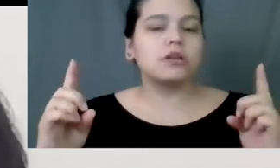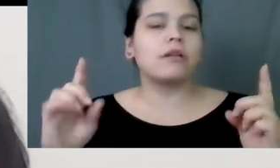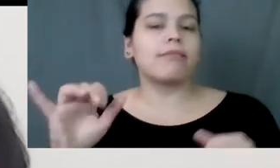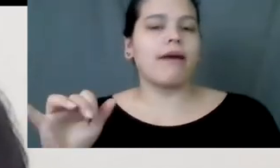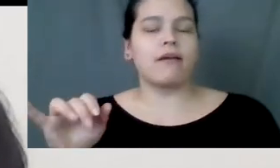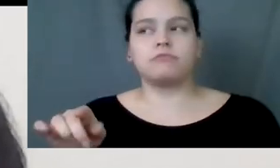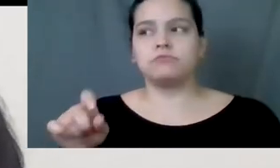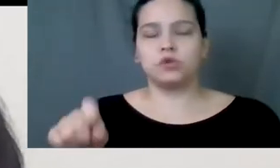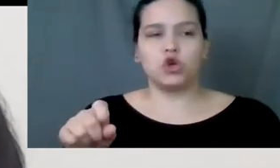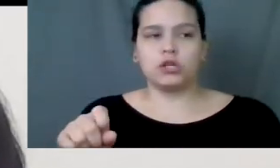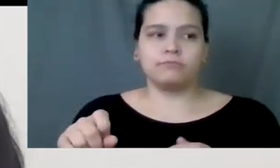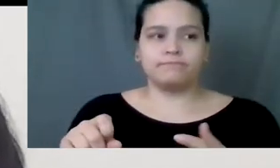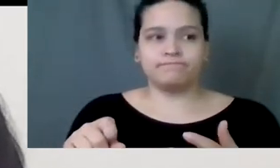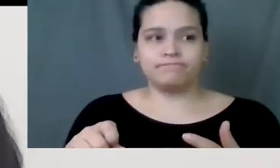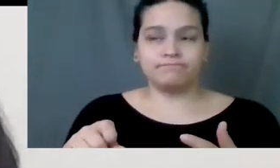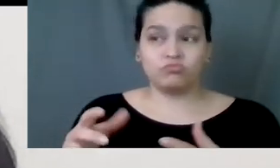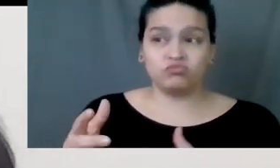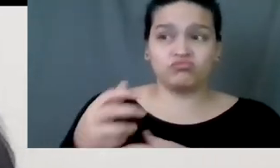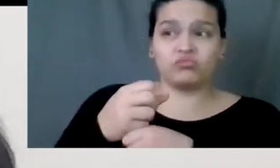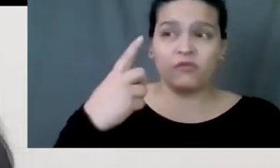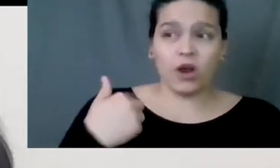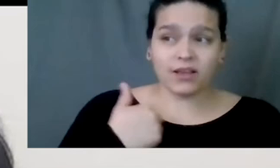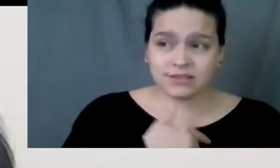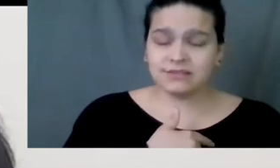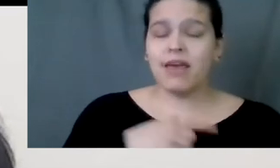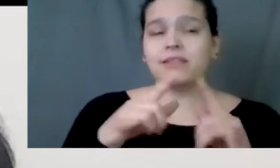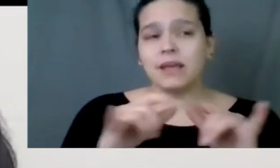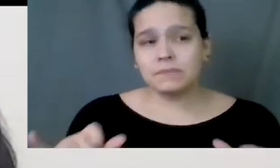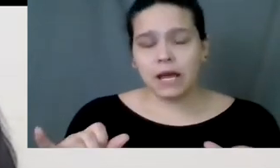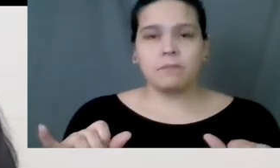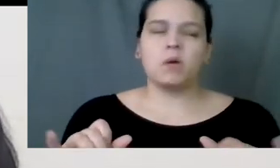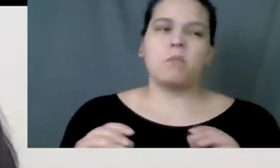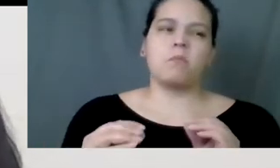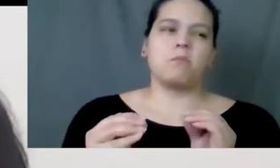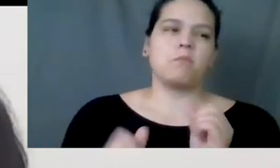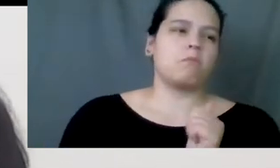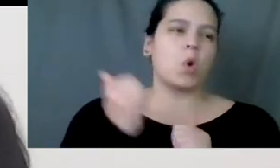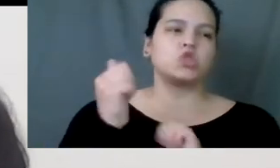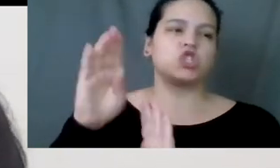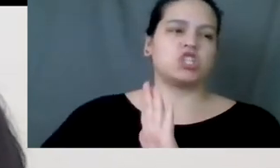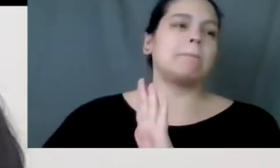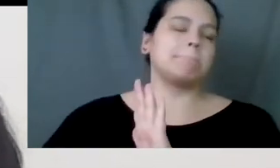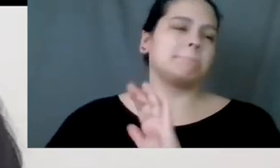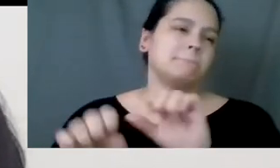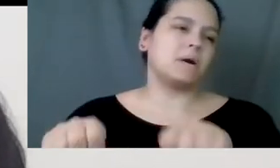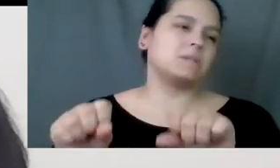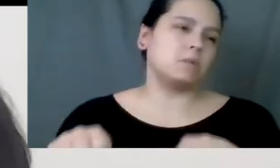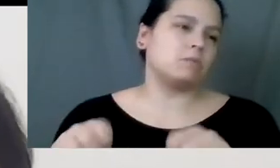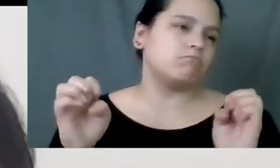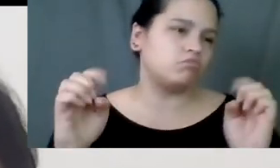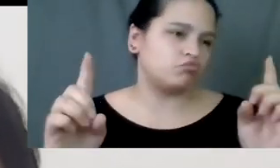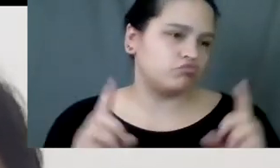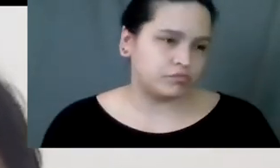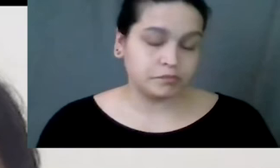that he could have at the same time, the cheapest education that he could have.